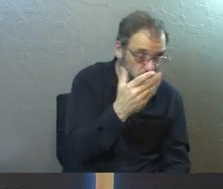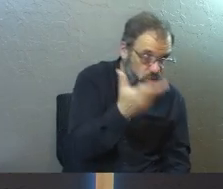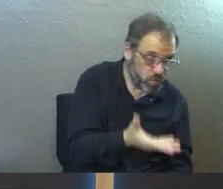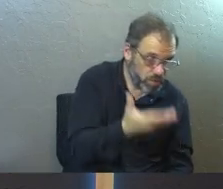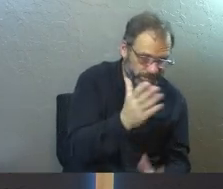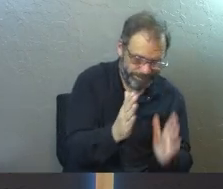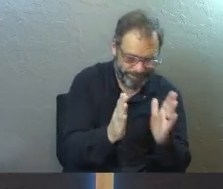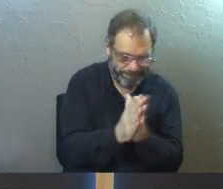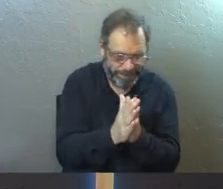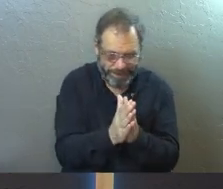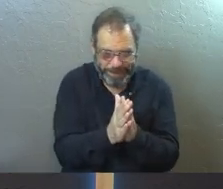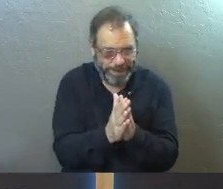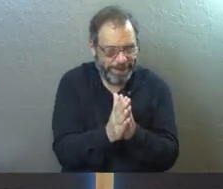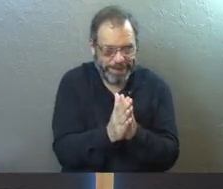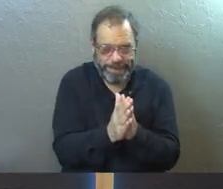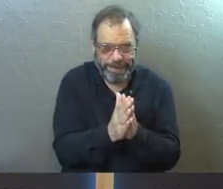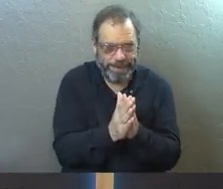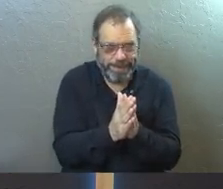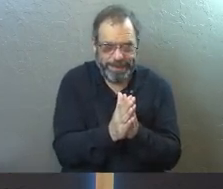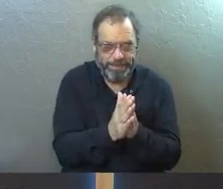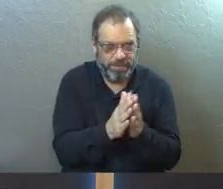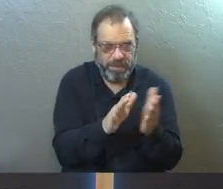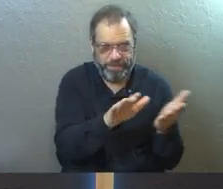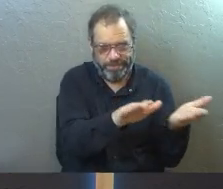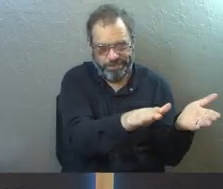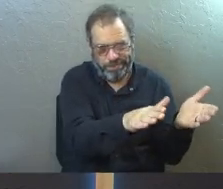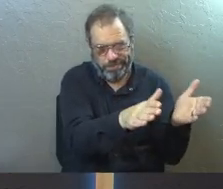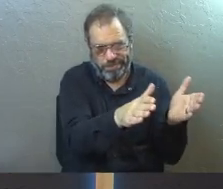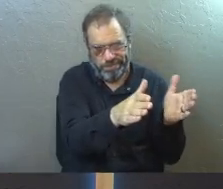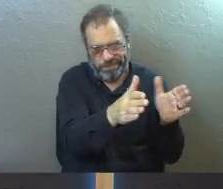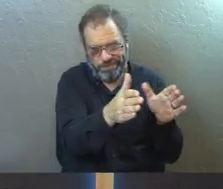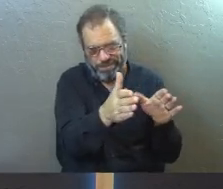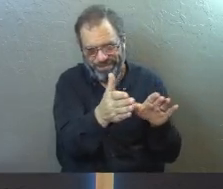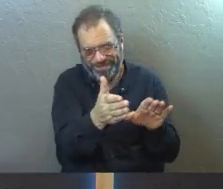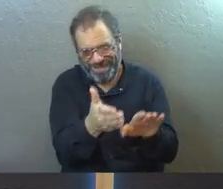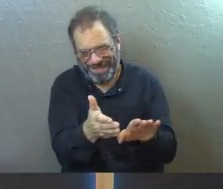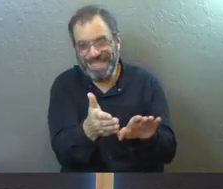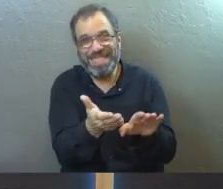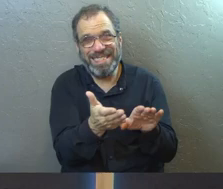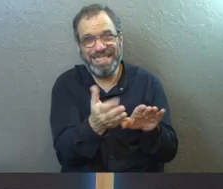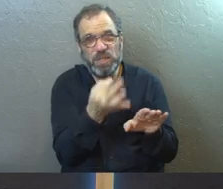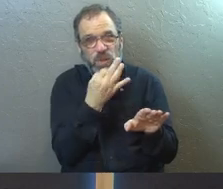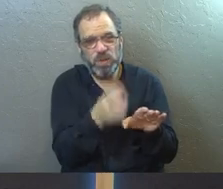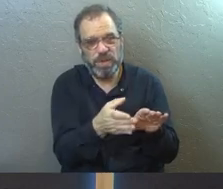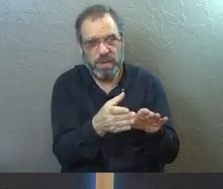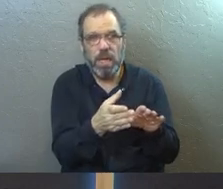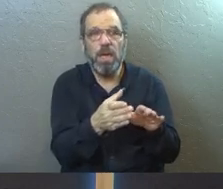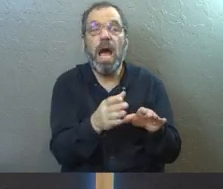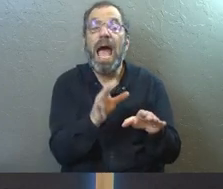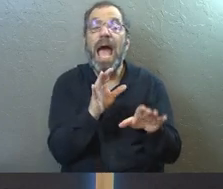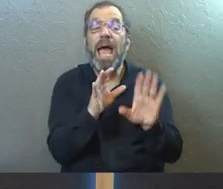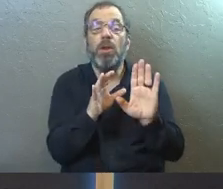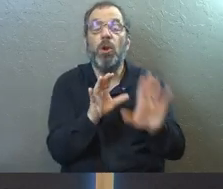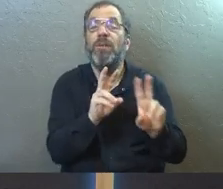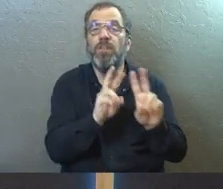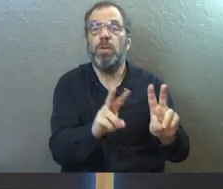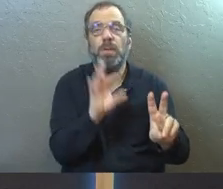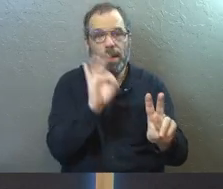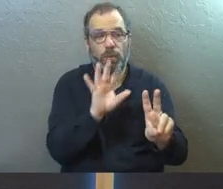was less than a day away from the end of her life. And I got to preach her funeral.